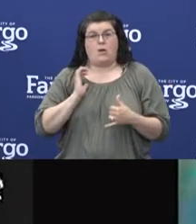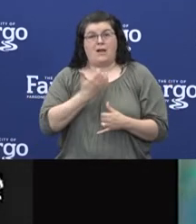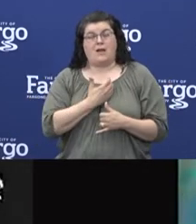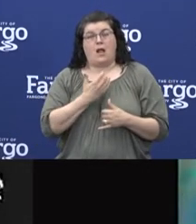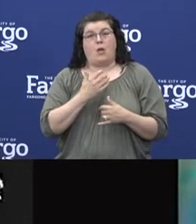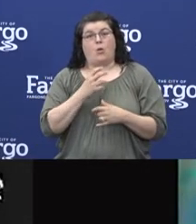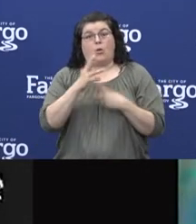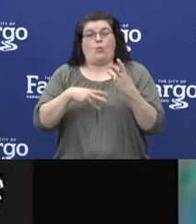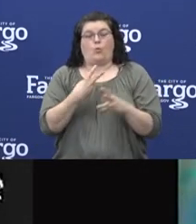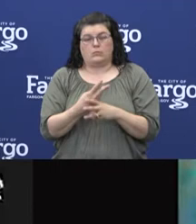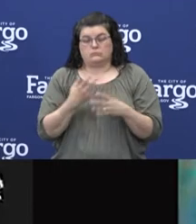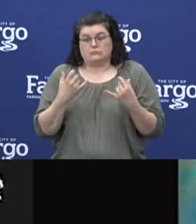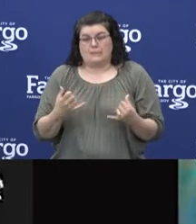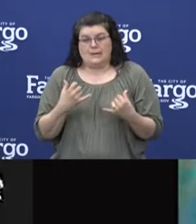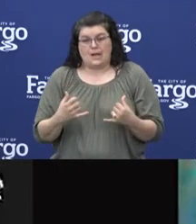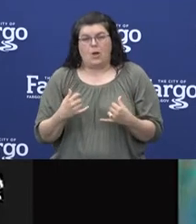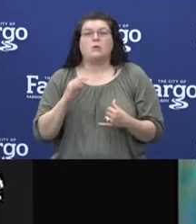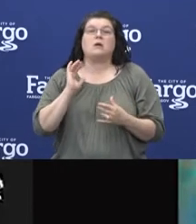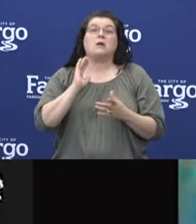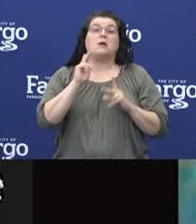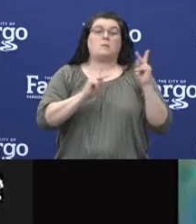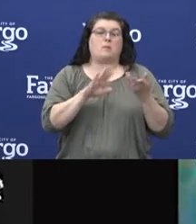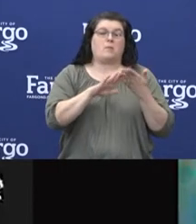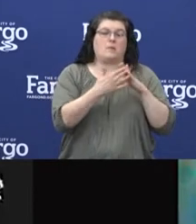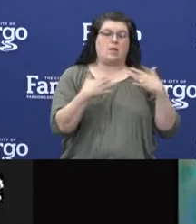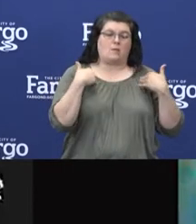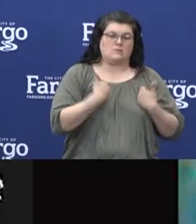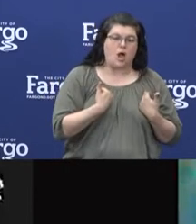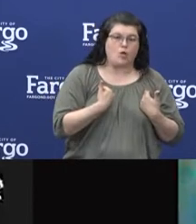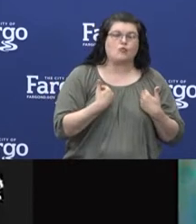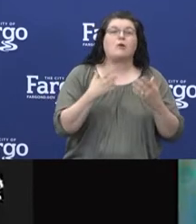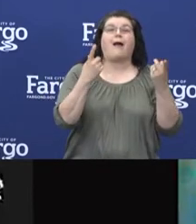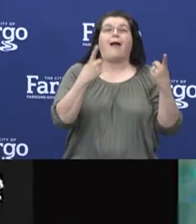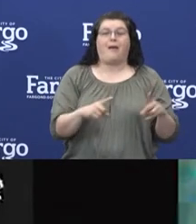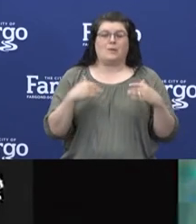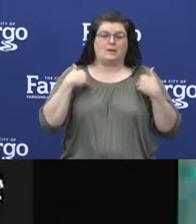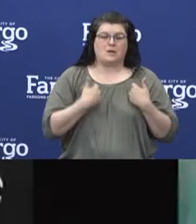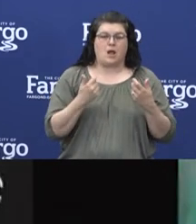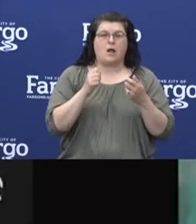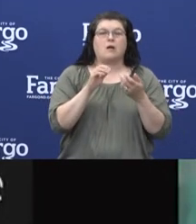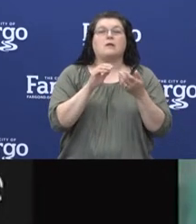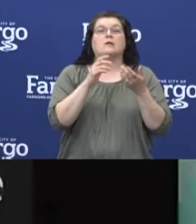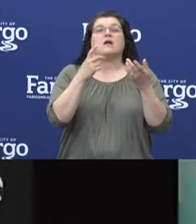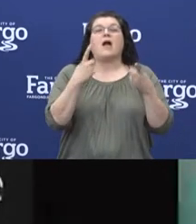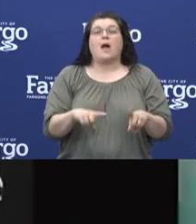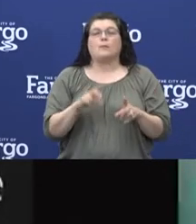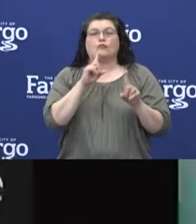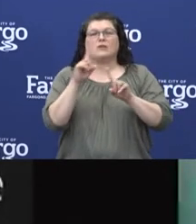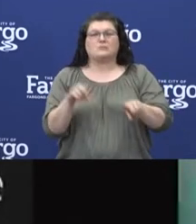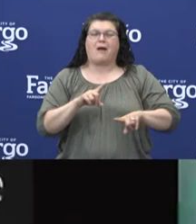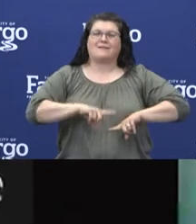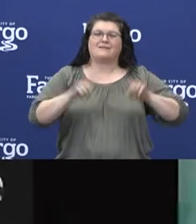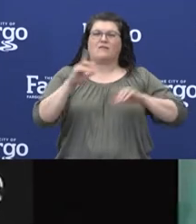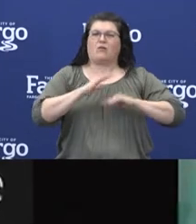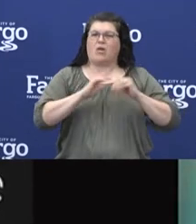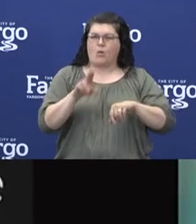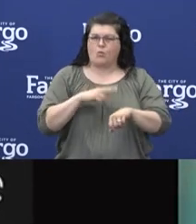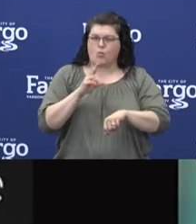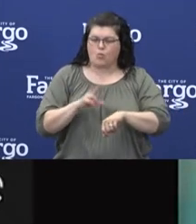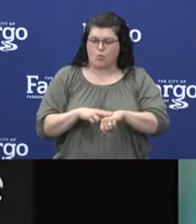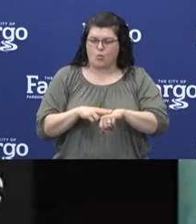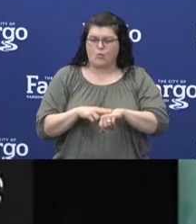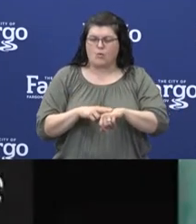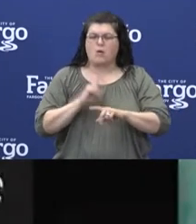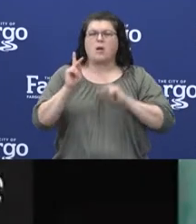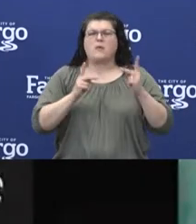Everyone's tired. When we get tired, people tend to have heightened responses or lack responses to issues. It feels like everyone is